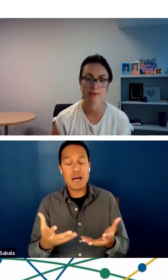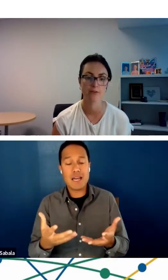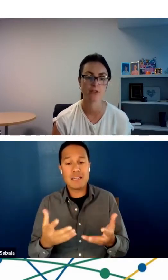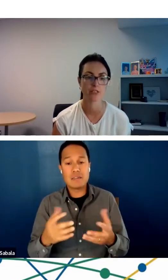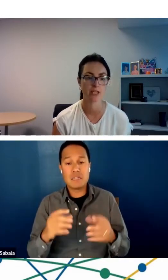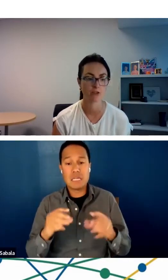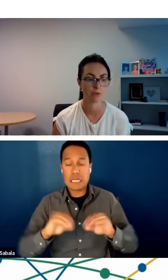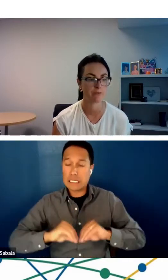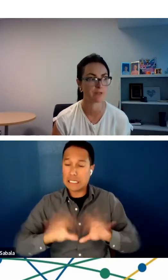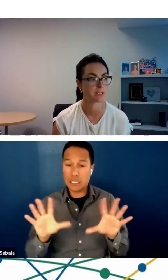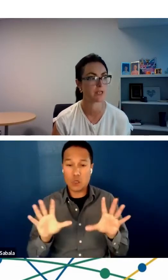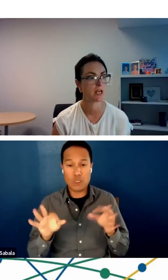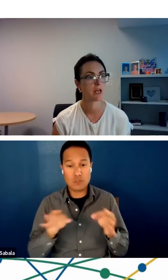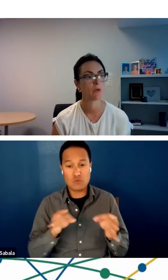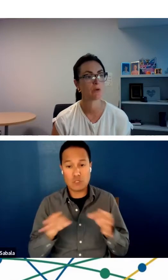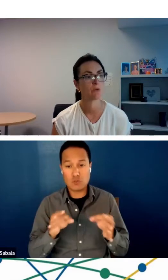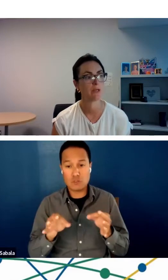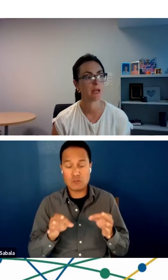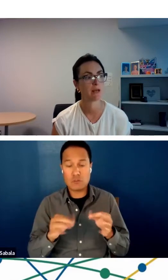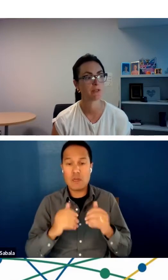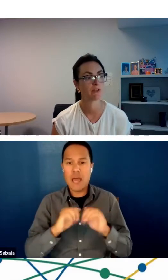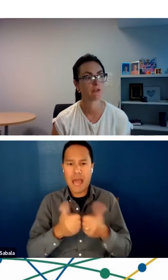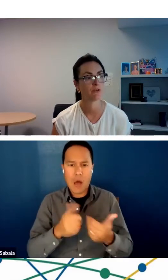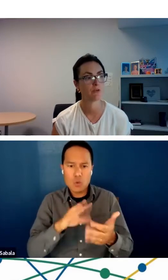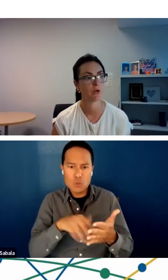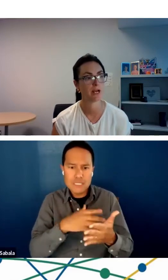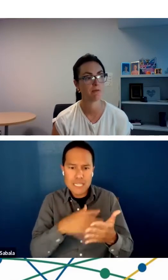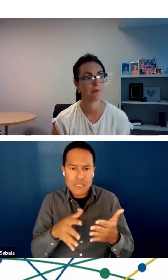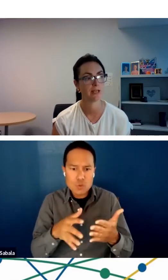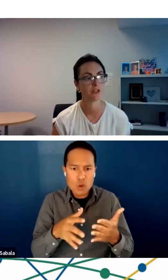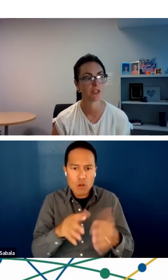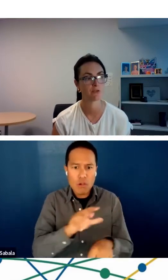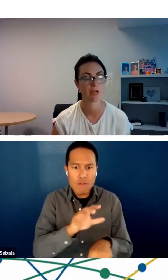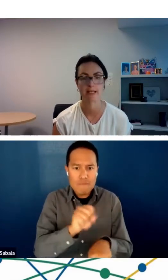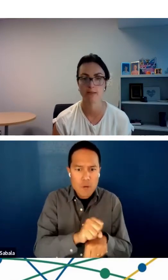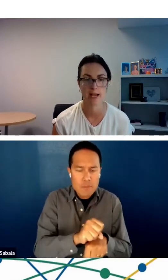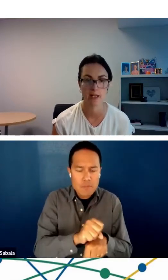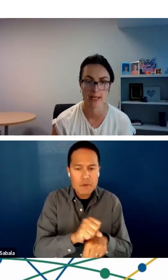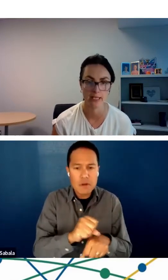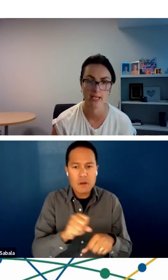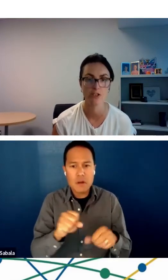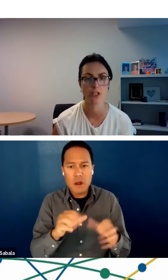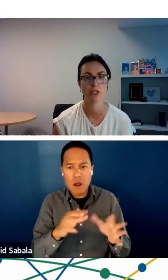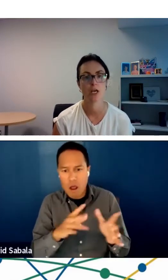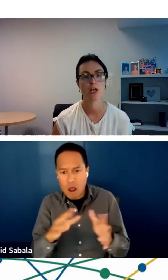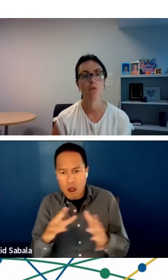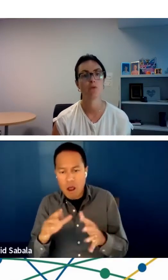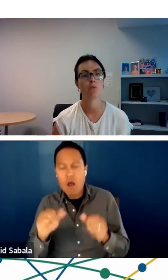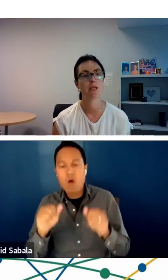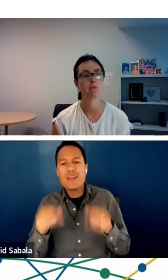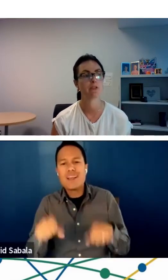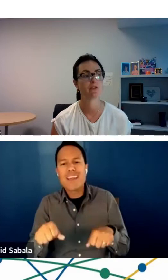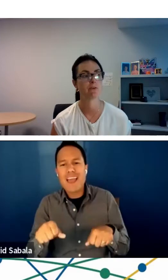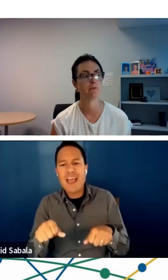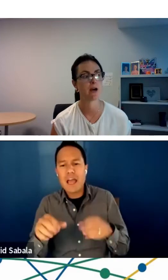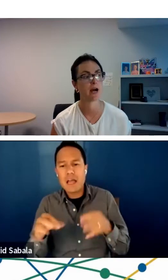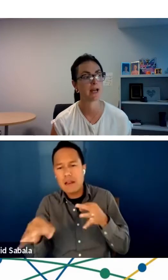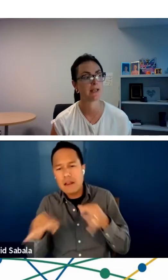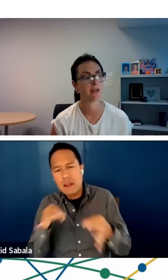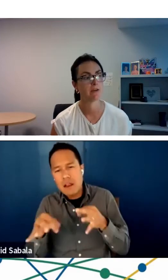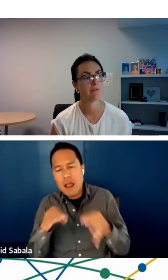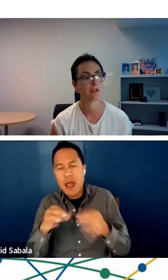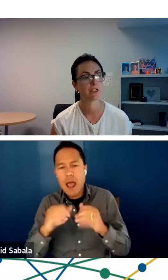the visit of how to schedule the visit. We would be able to help patients reconcile medications. We would be able to